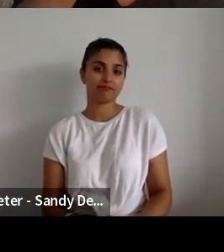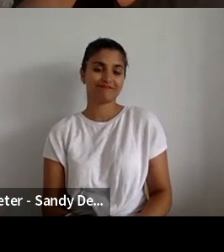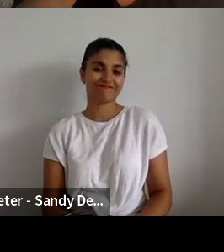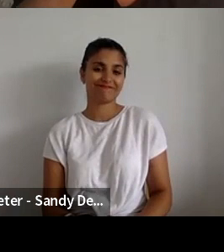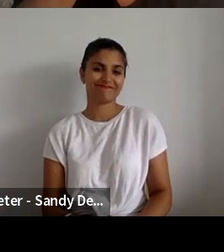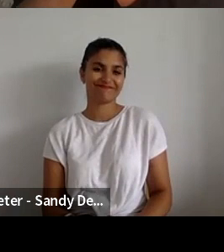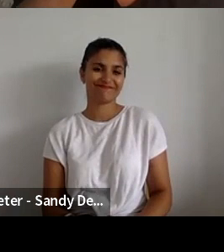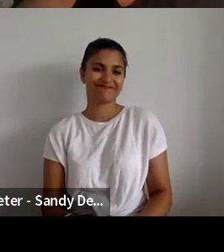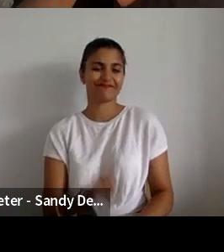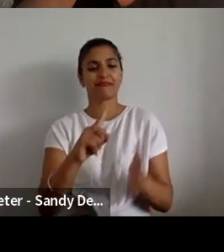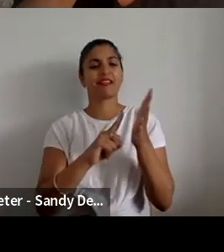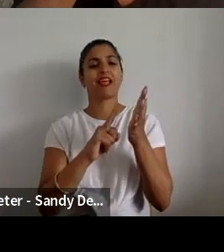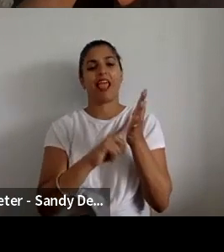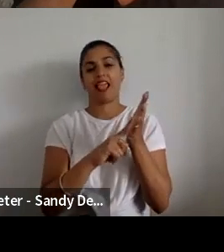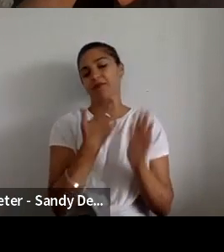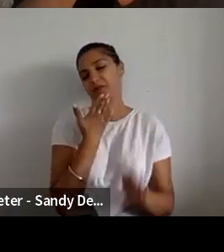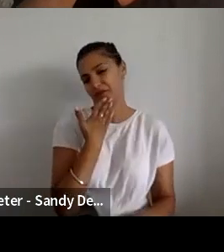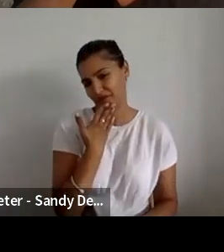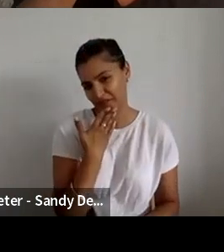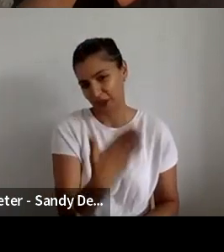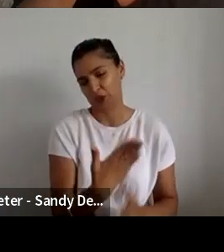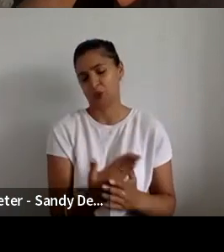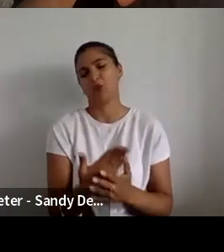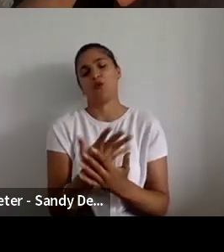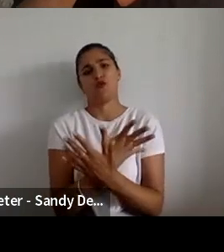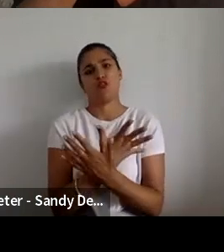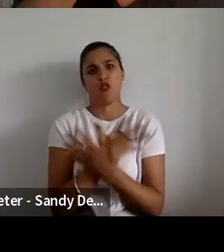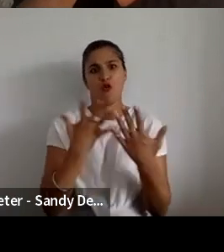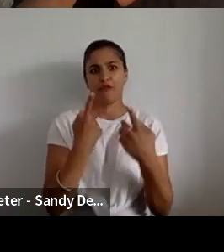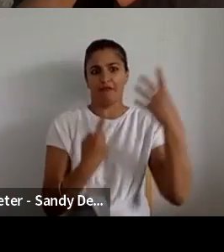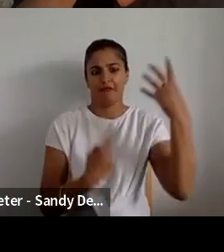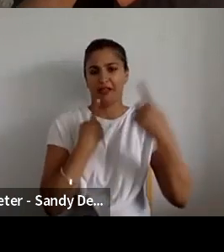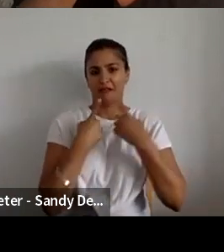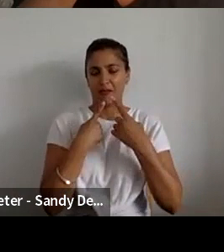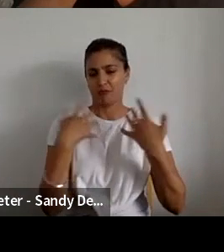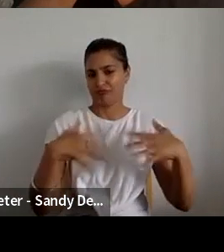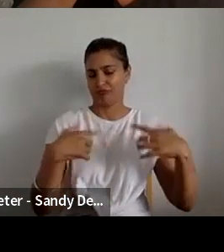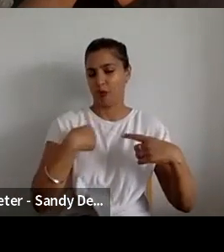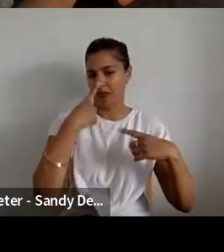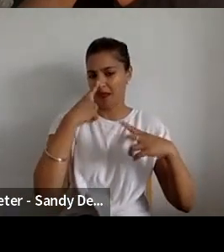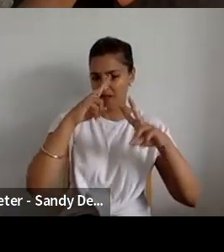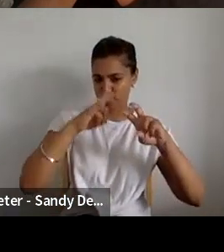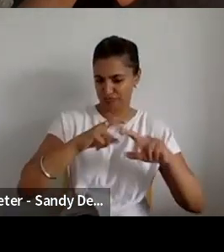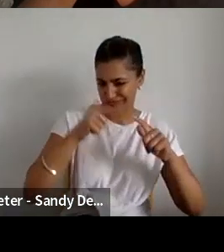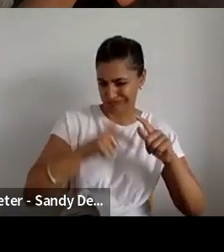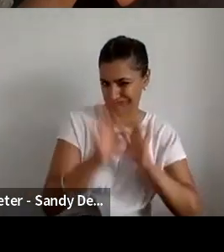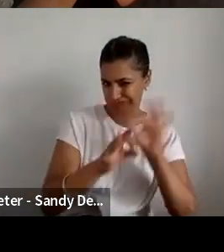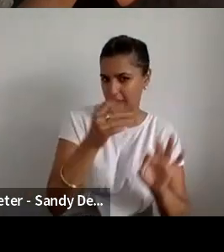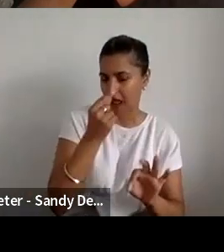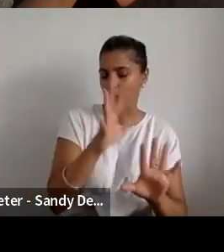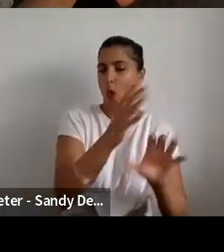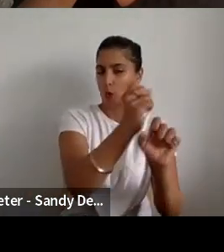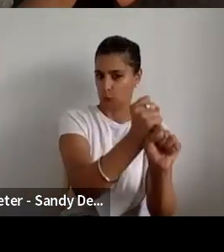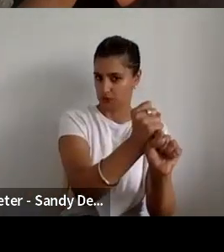Thank you so so much. Lots to dive into there but I'm not going to go in with questions quite yet. Instead